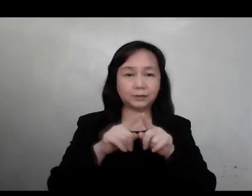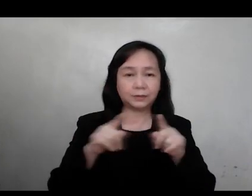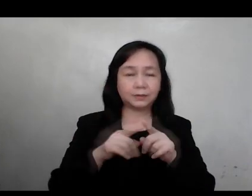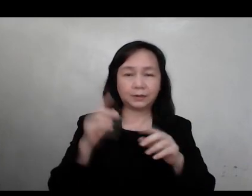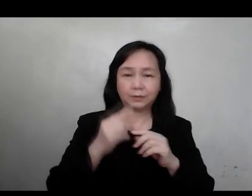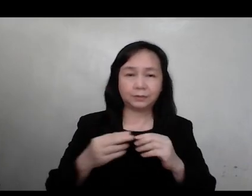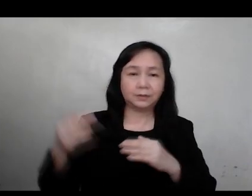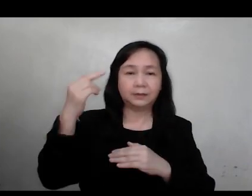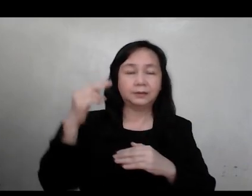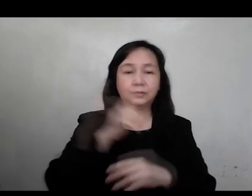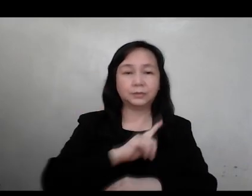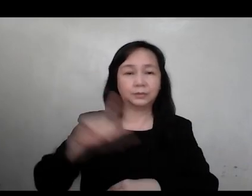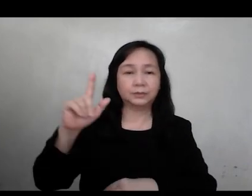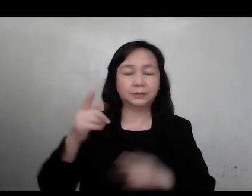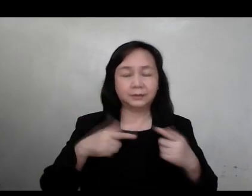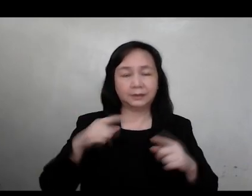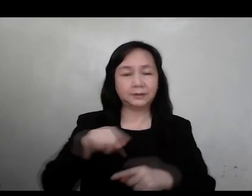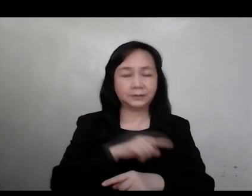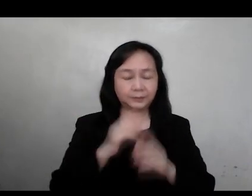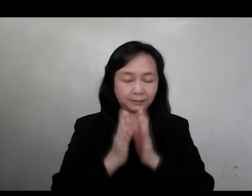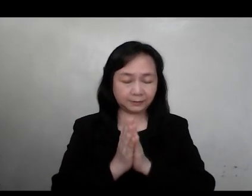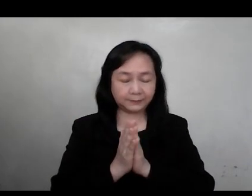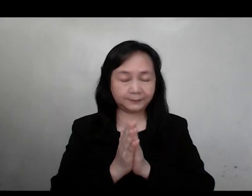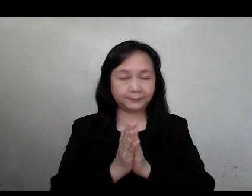as their sovereign Lord. Let us pray.